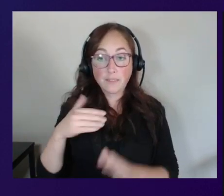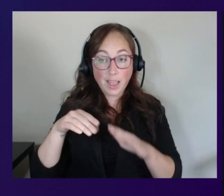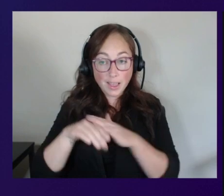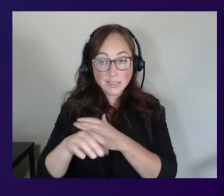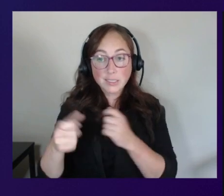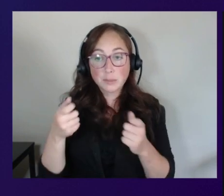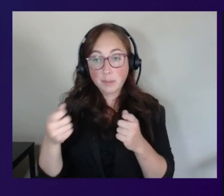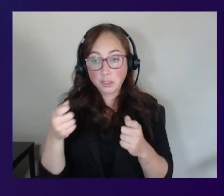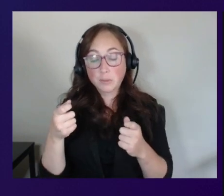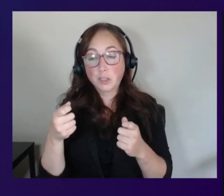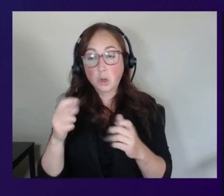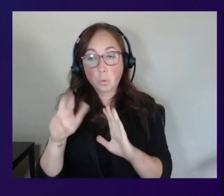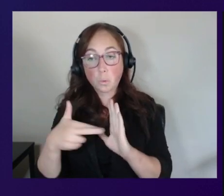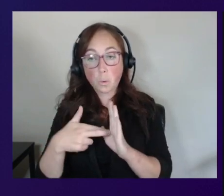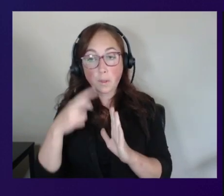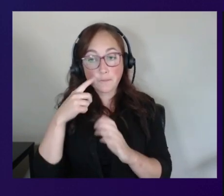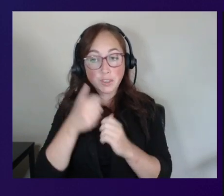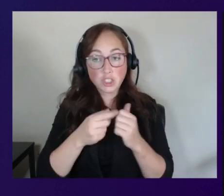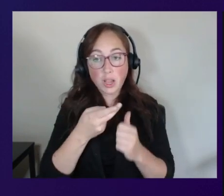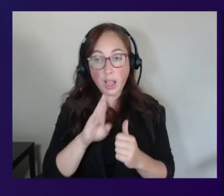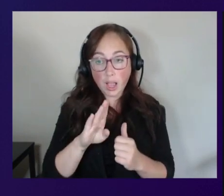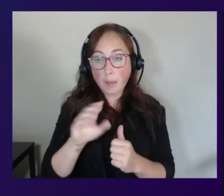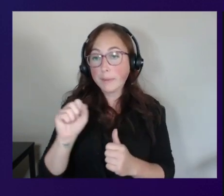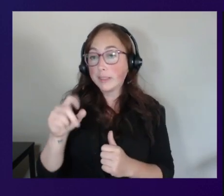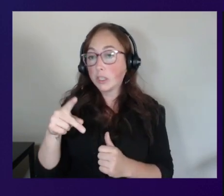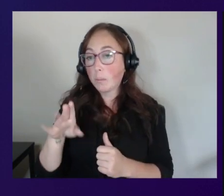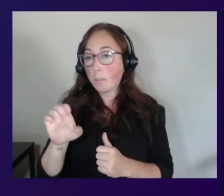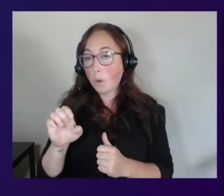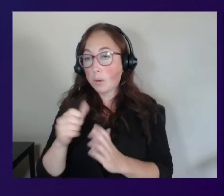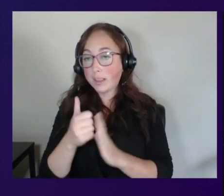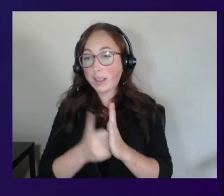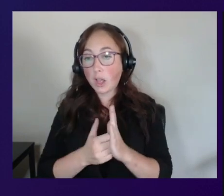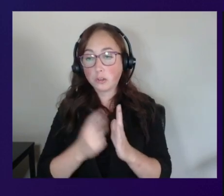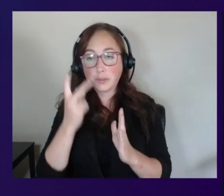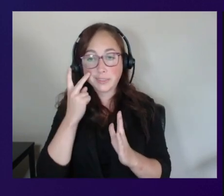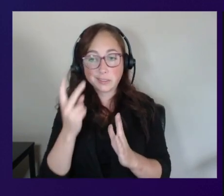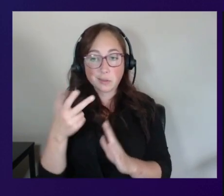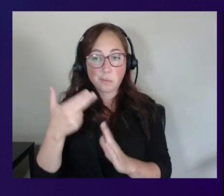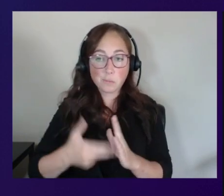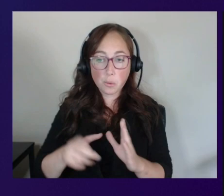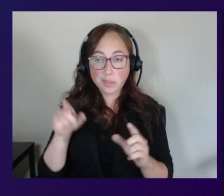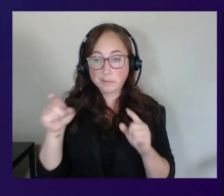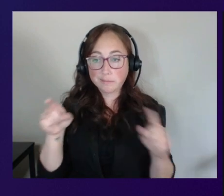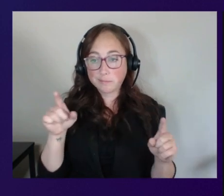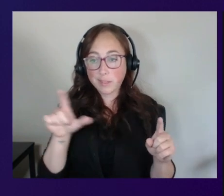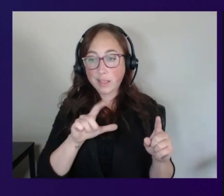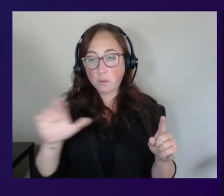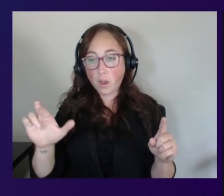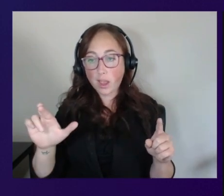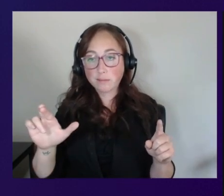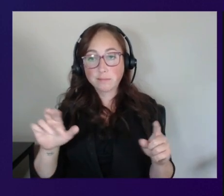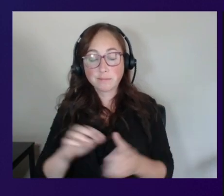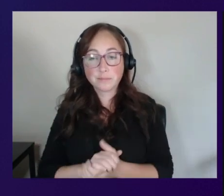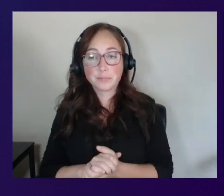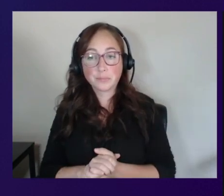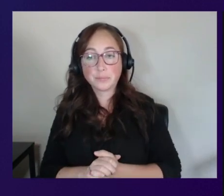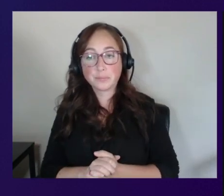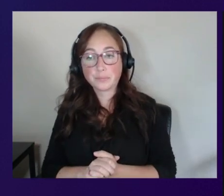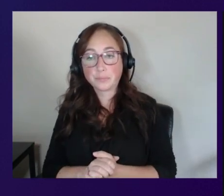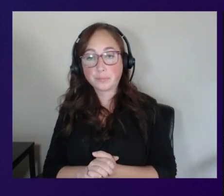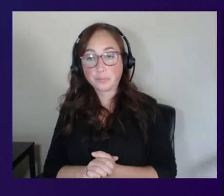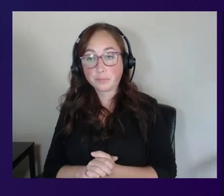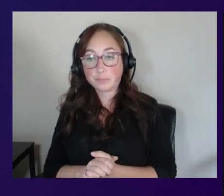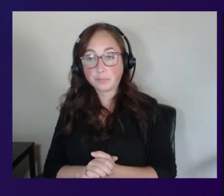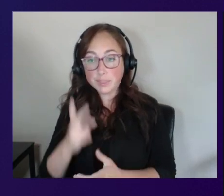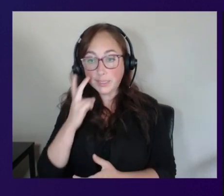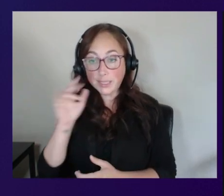role in each hub and spoke account and so you'll see that on both sides here uh this I am roll over here over